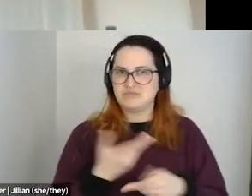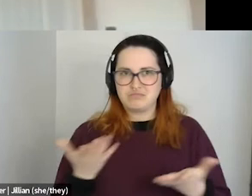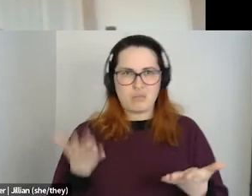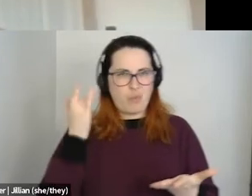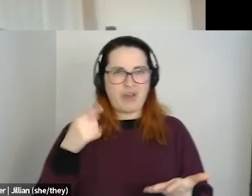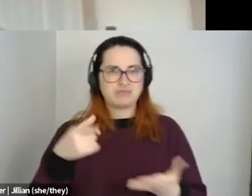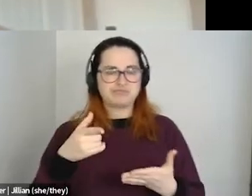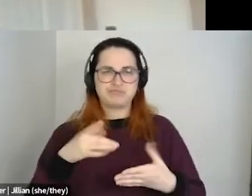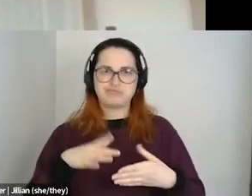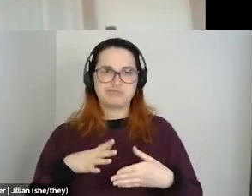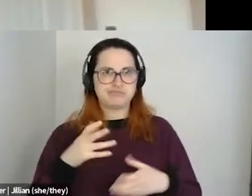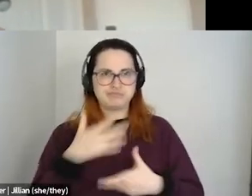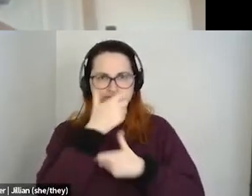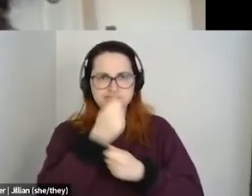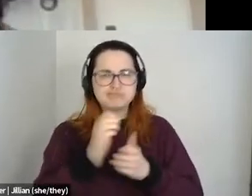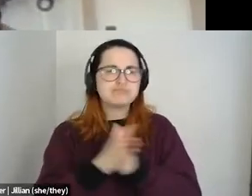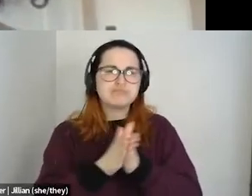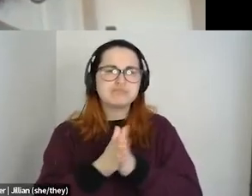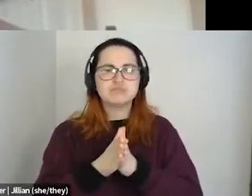advocacy work that you have done here.